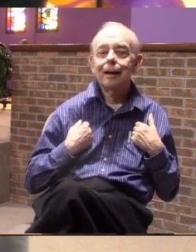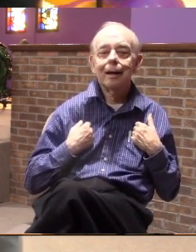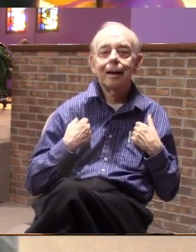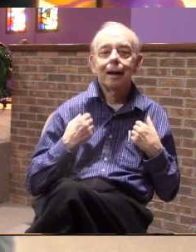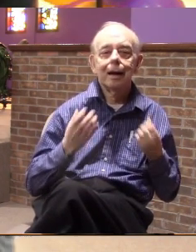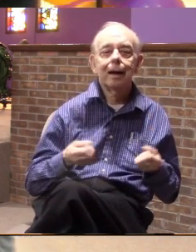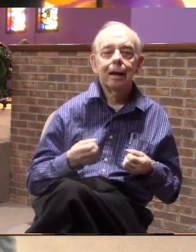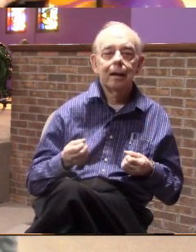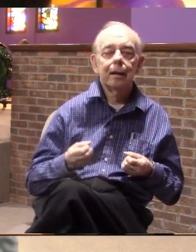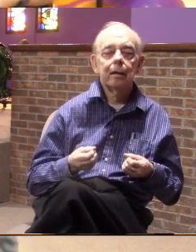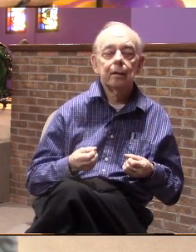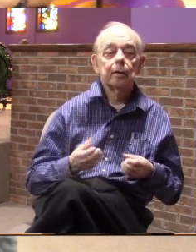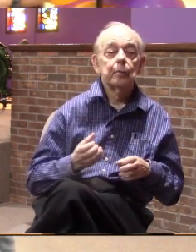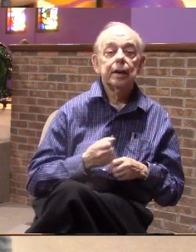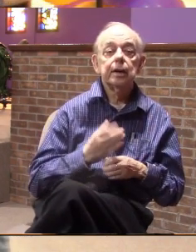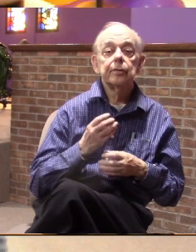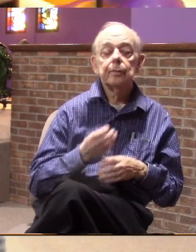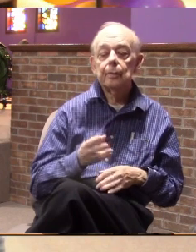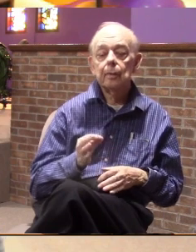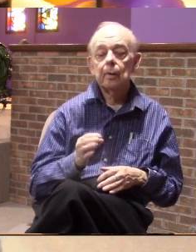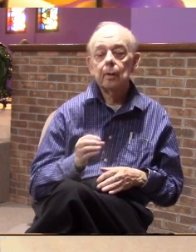can we just take up some food